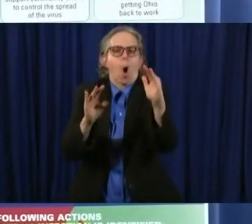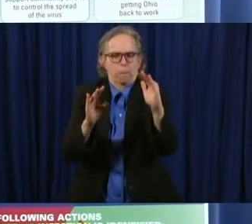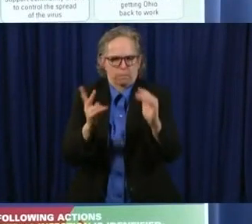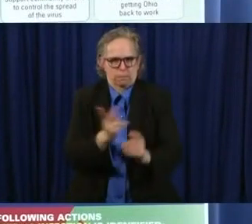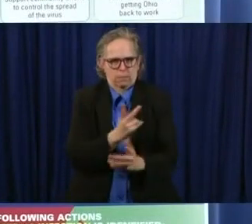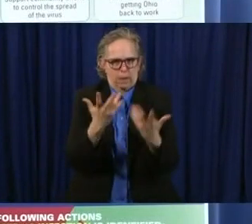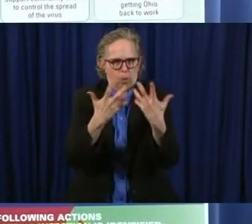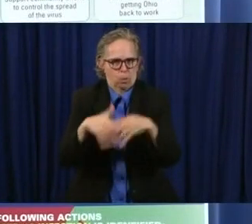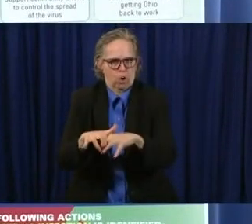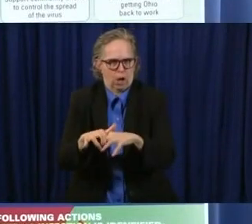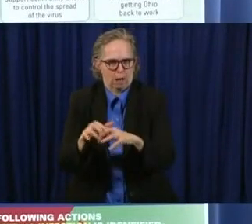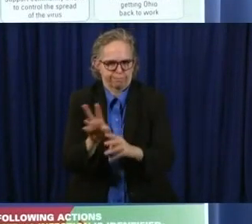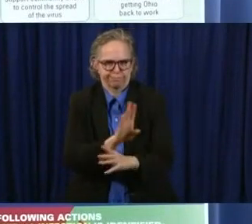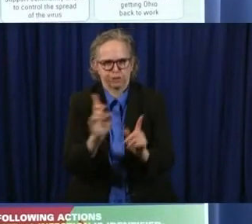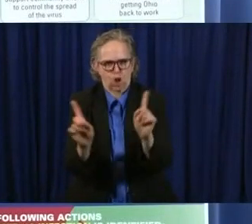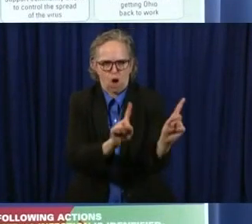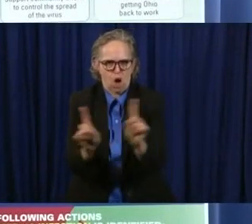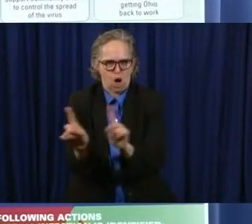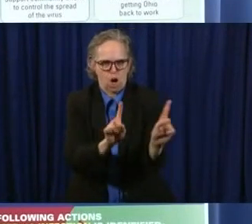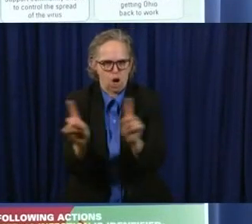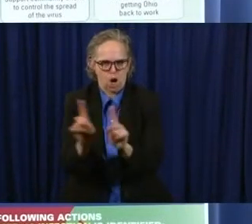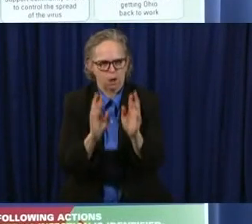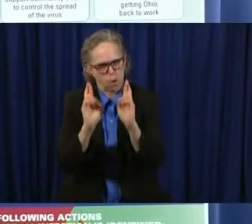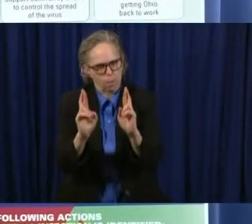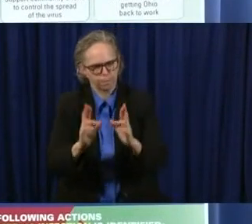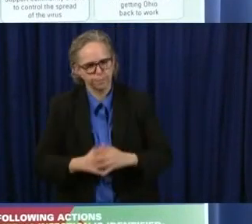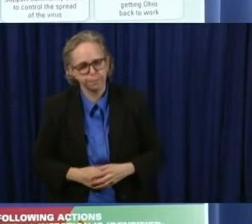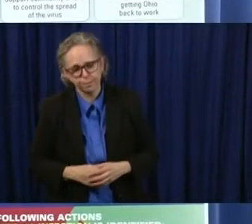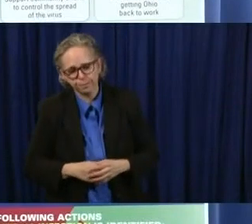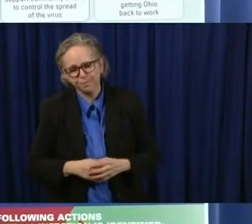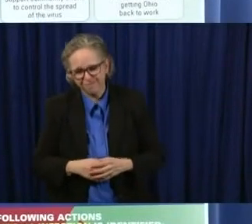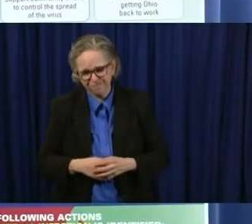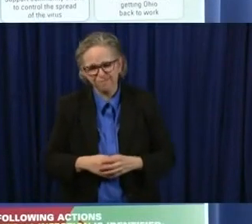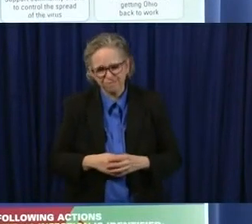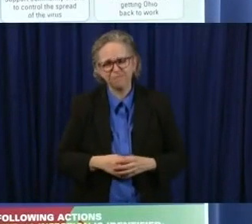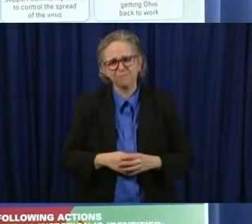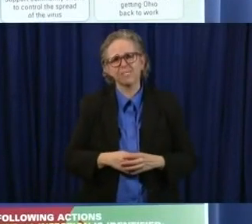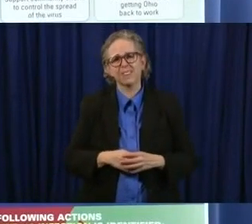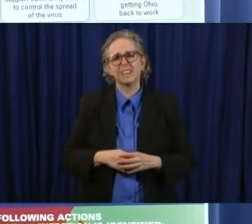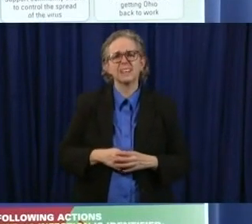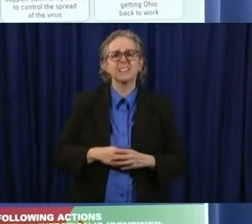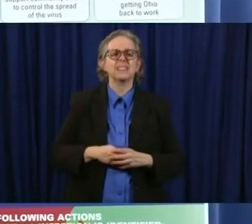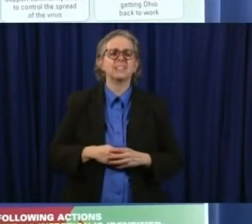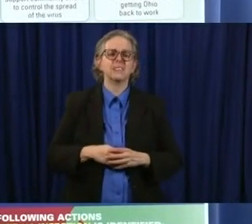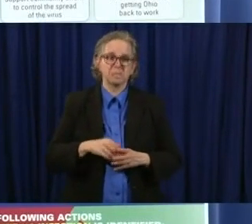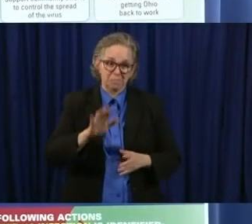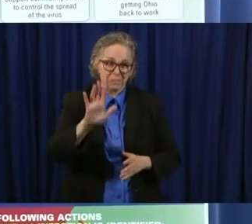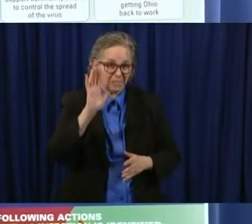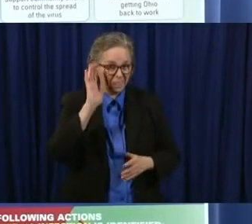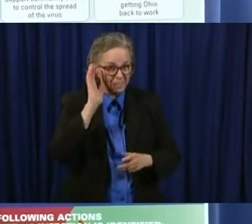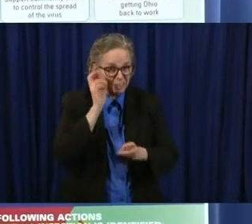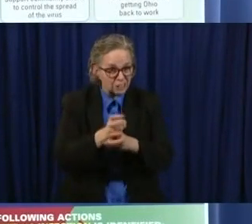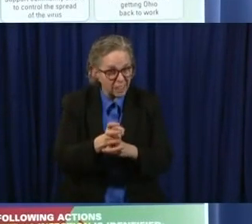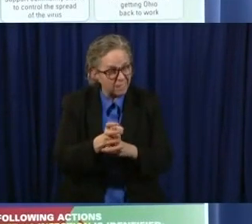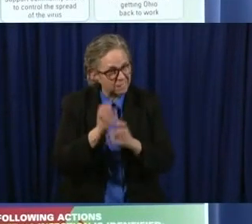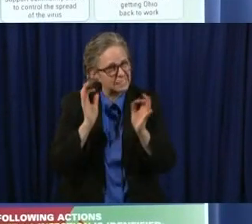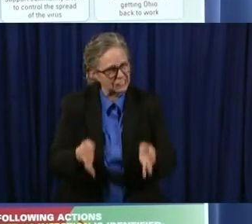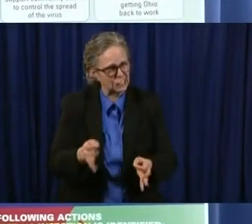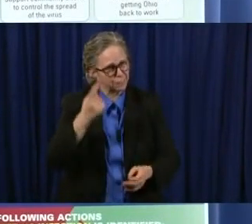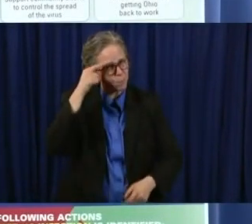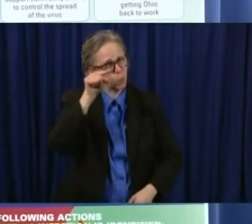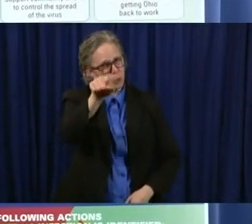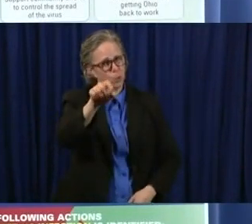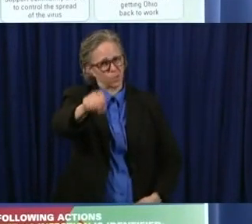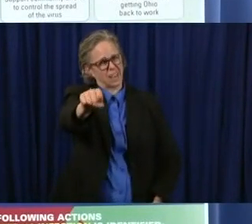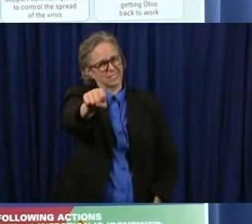could take place um but yeah these are will there be difficult decisions i'm sure there will be some difficult